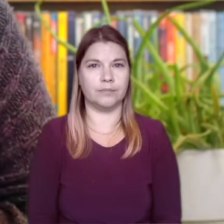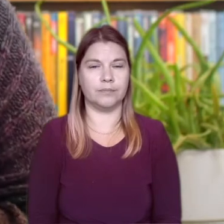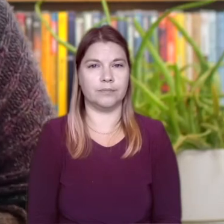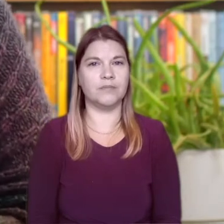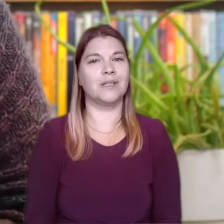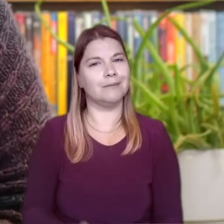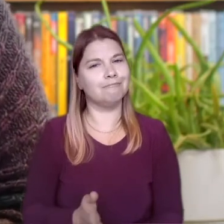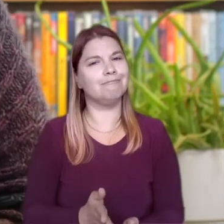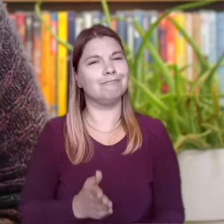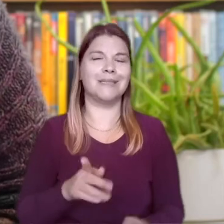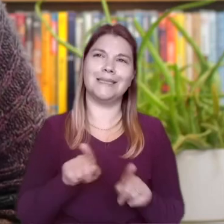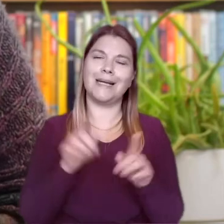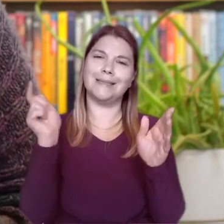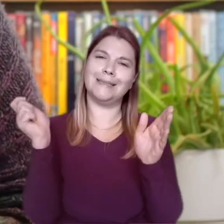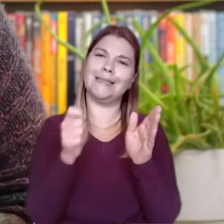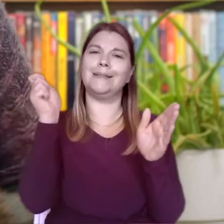a satisfying ding